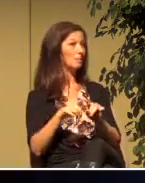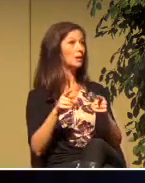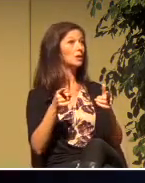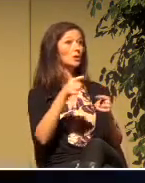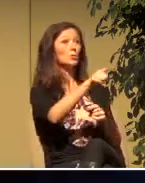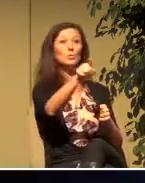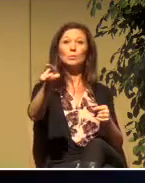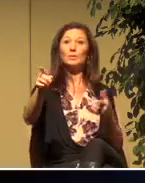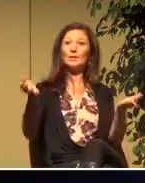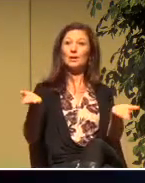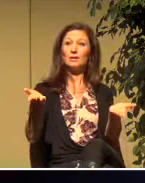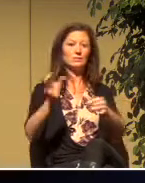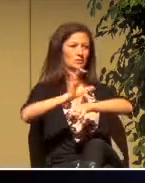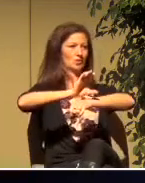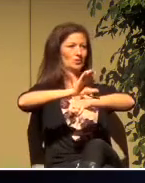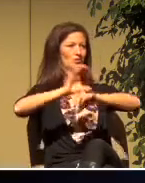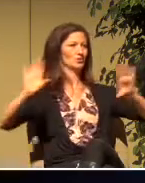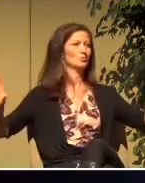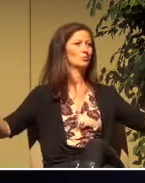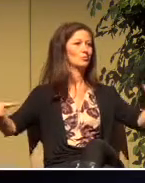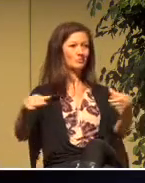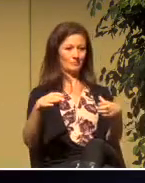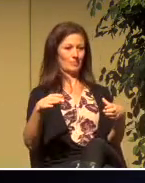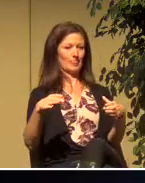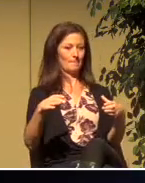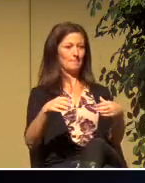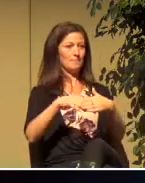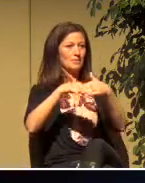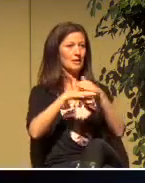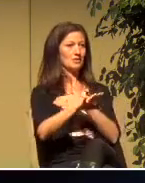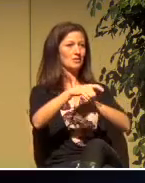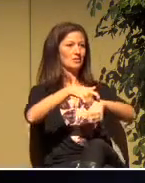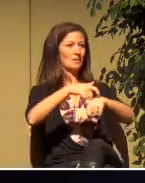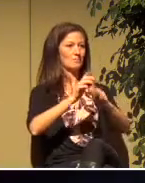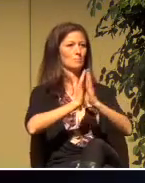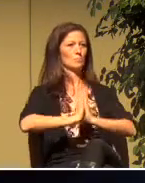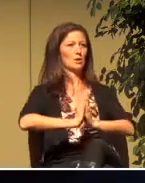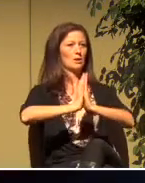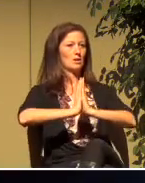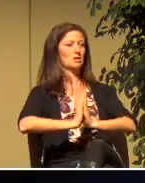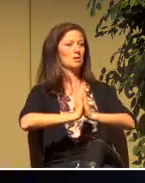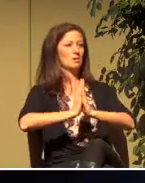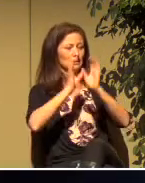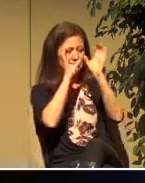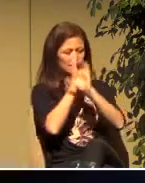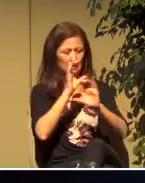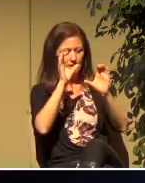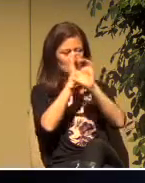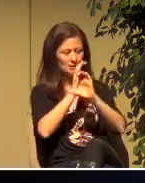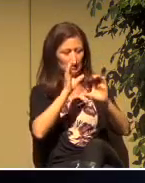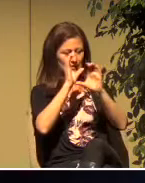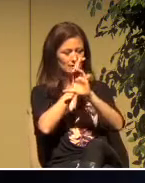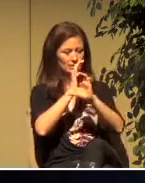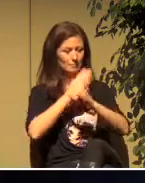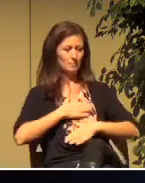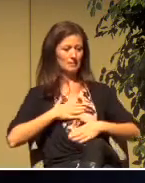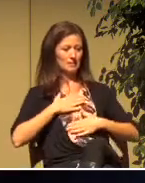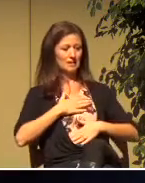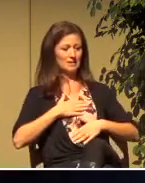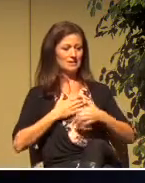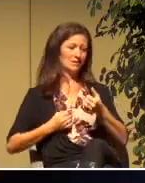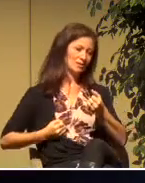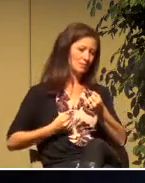are entering into a time of prayer into a time of seeking please support your leaders